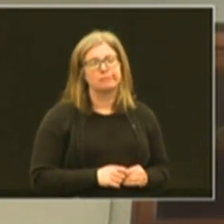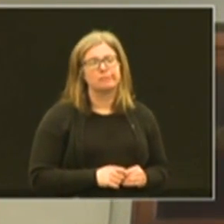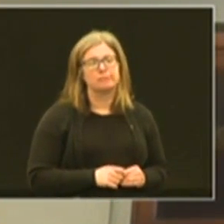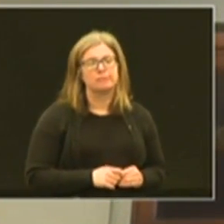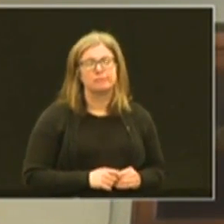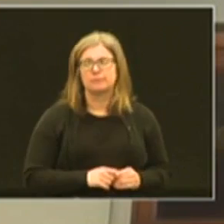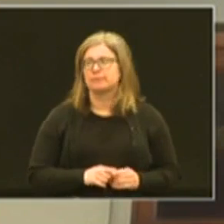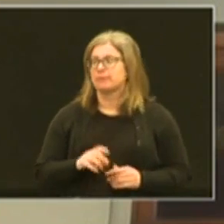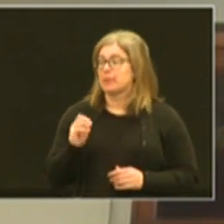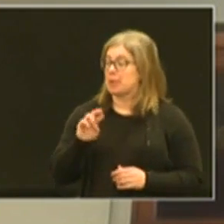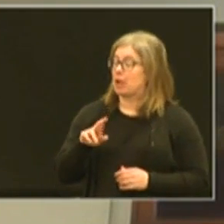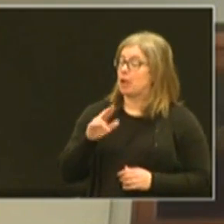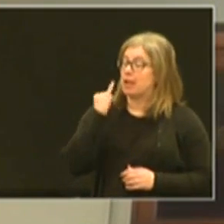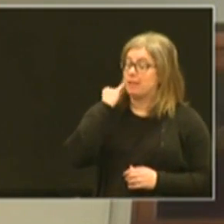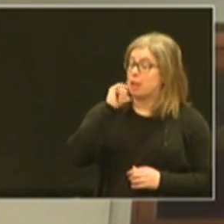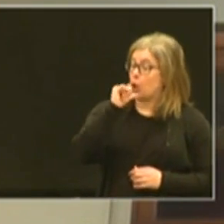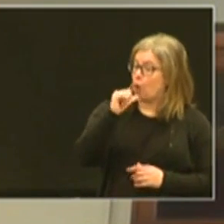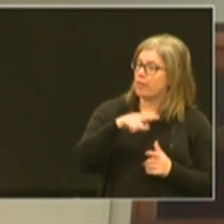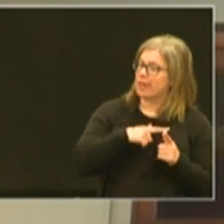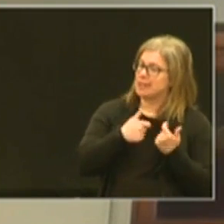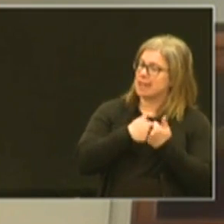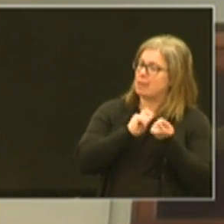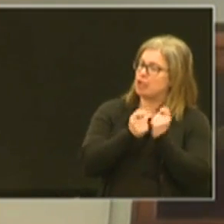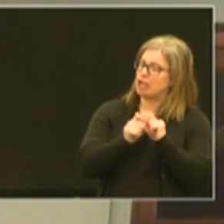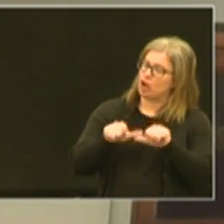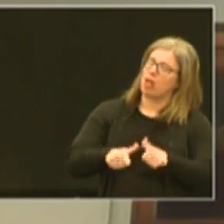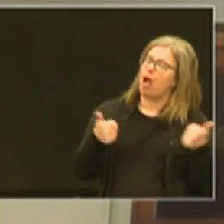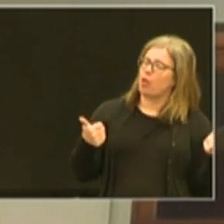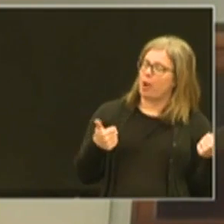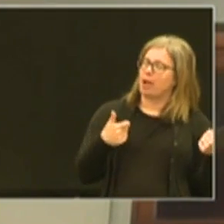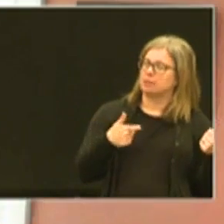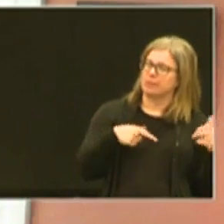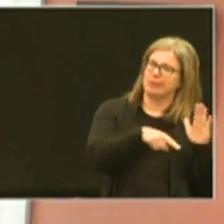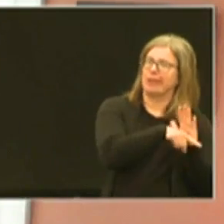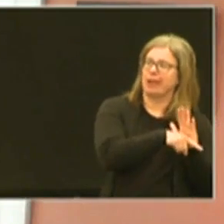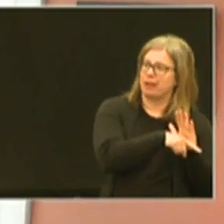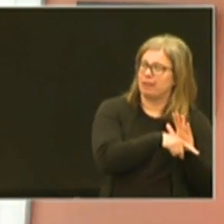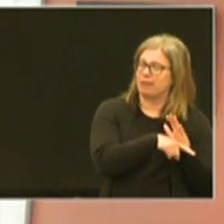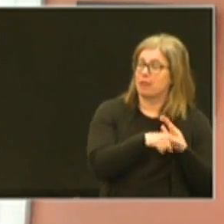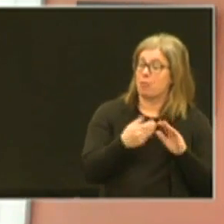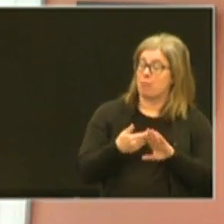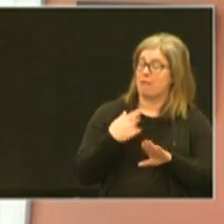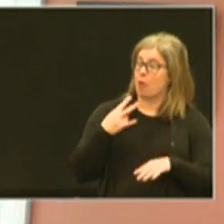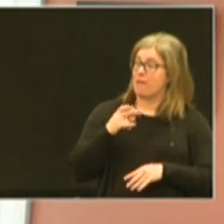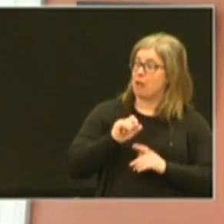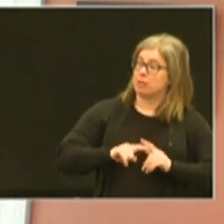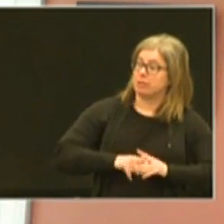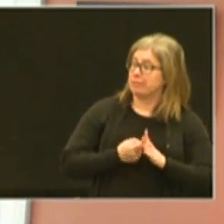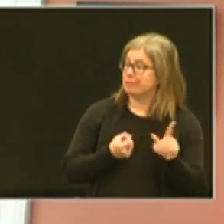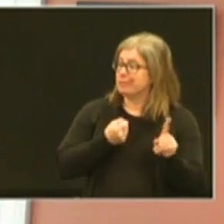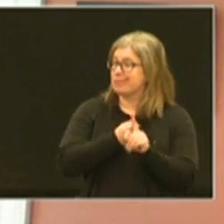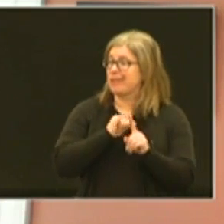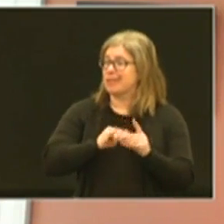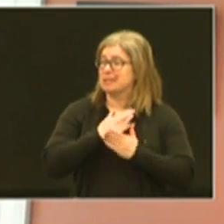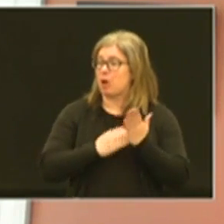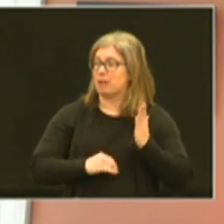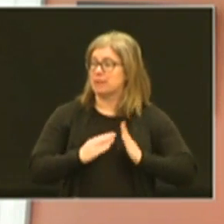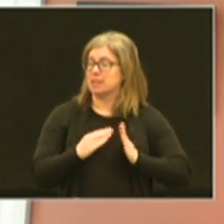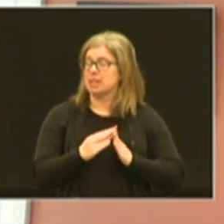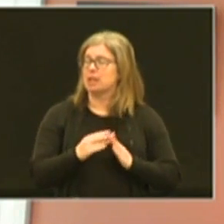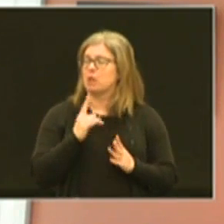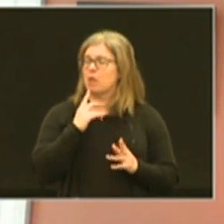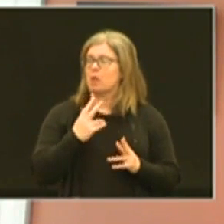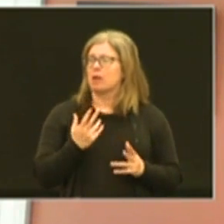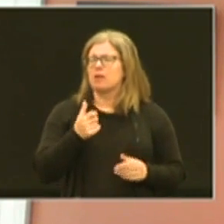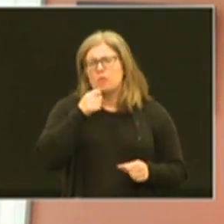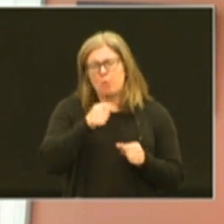those that don't it's a game changer the other way and that's why before the virus really started hitting this part of the city you